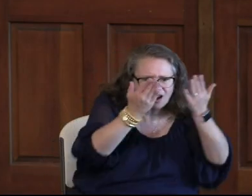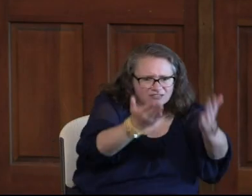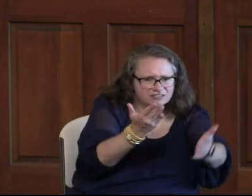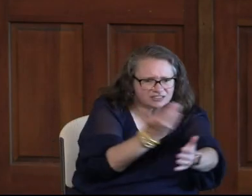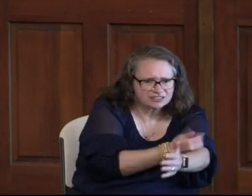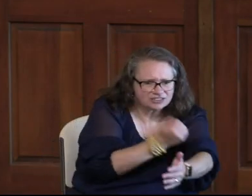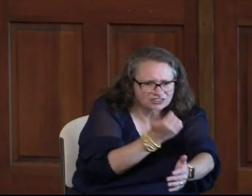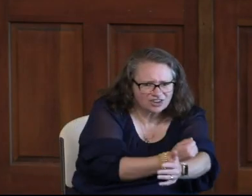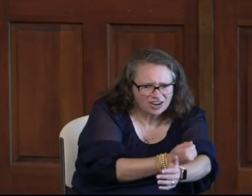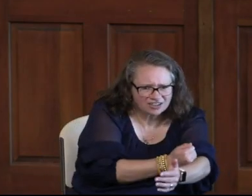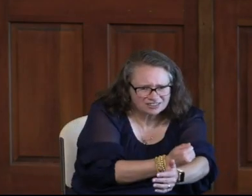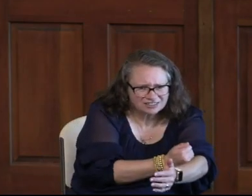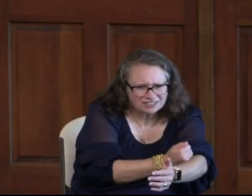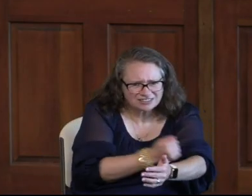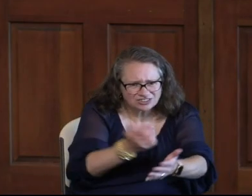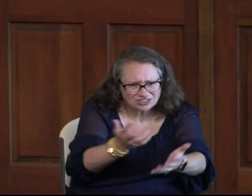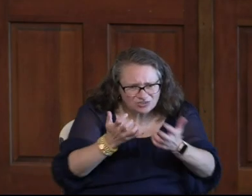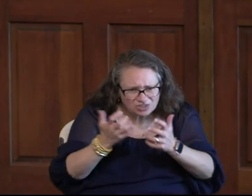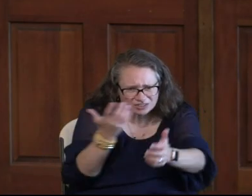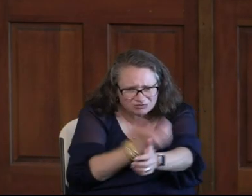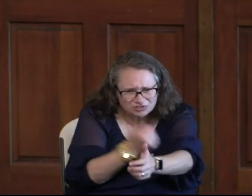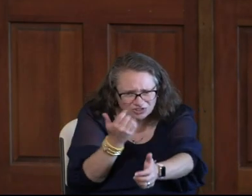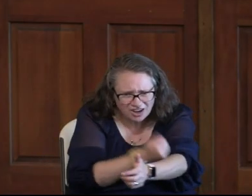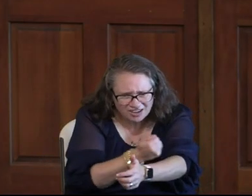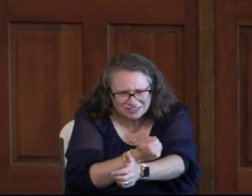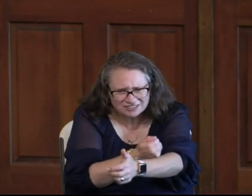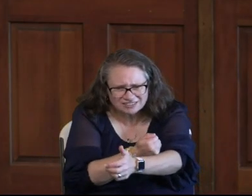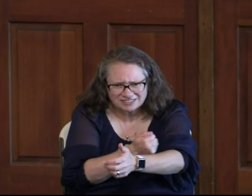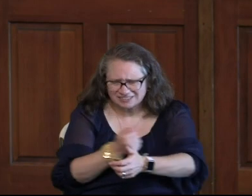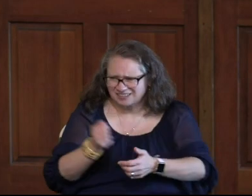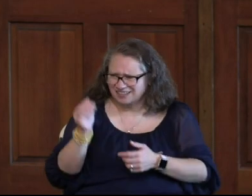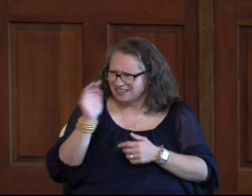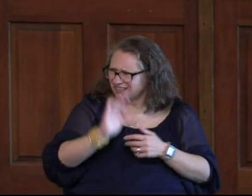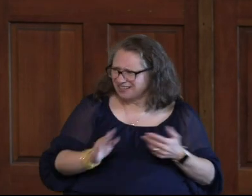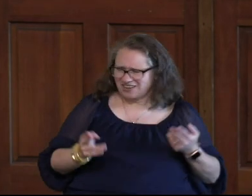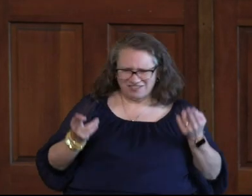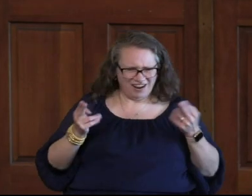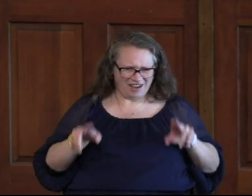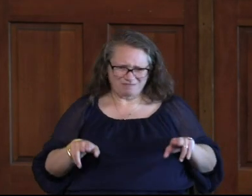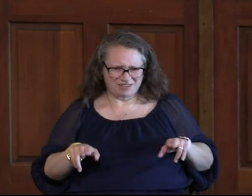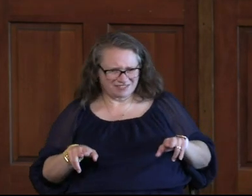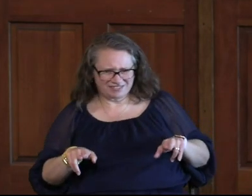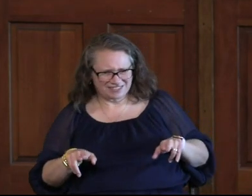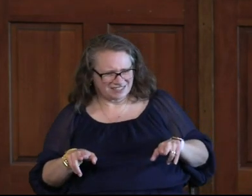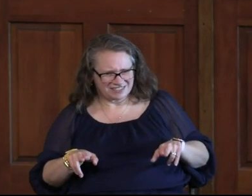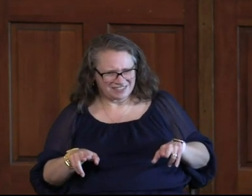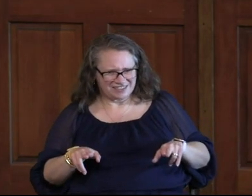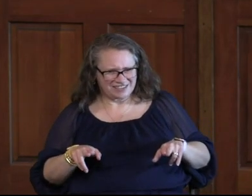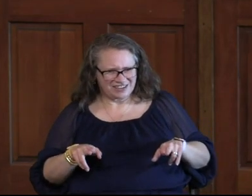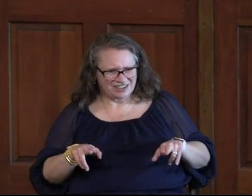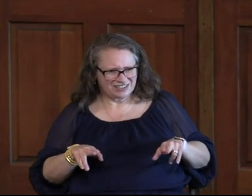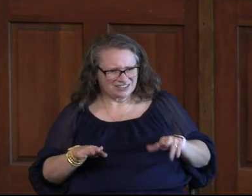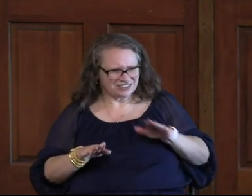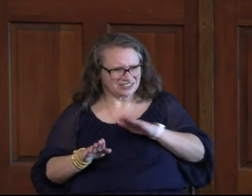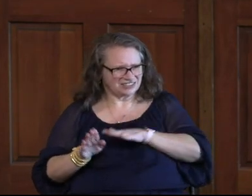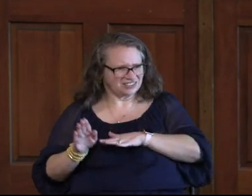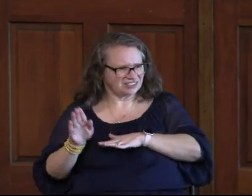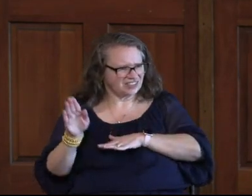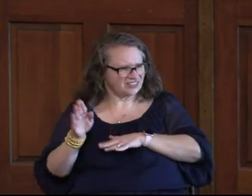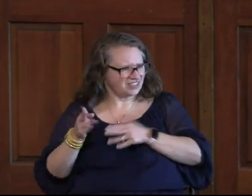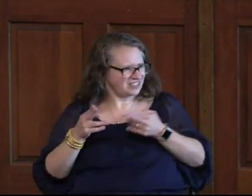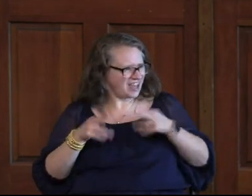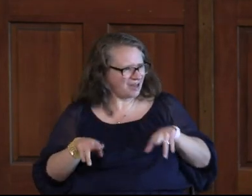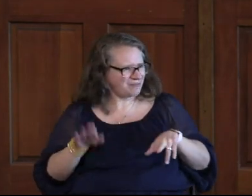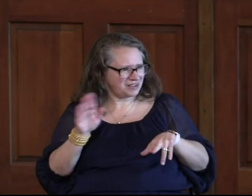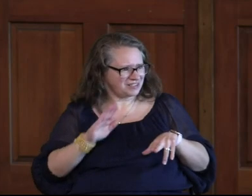These Drugs Would You Like Some Drugs That Never Happened To Me I Mean I Just Curious Show Of Hands How Many People That Happened